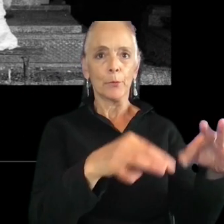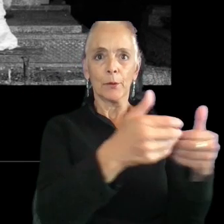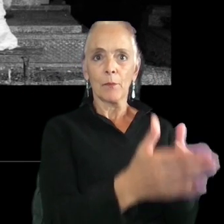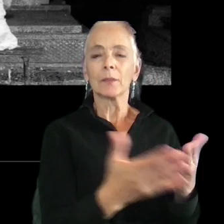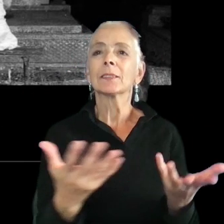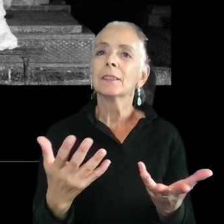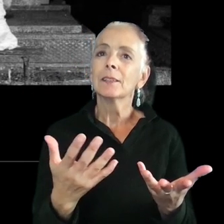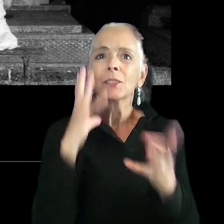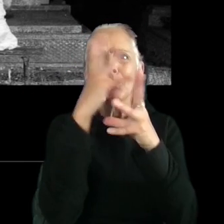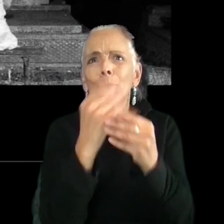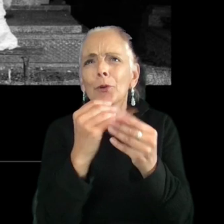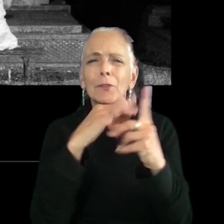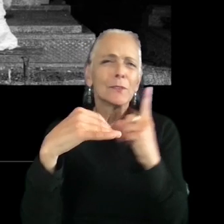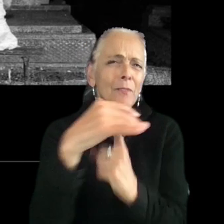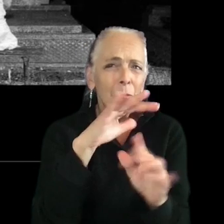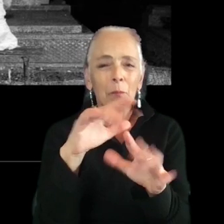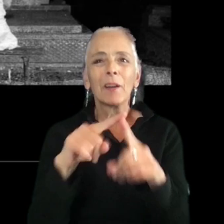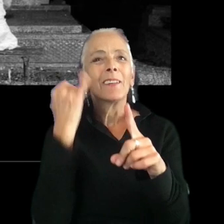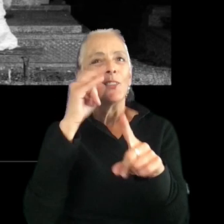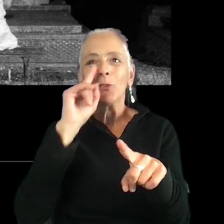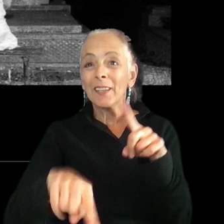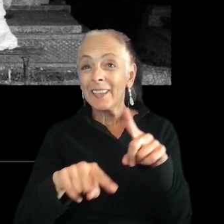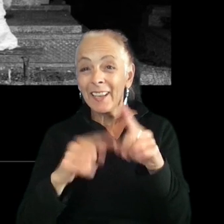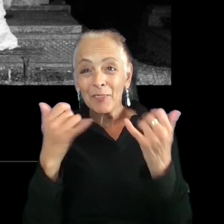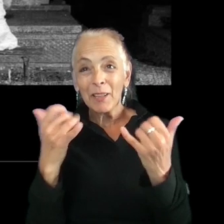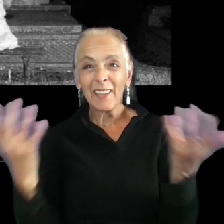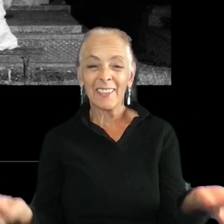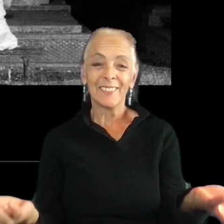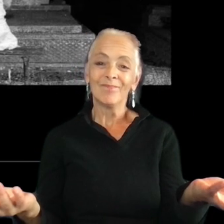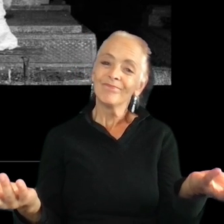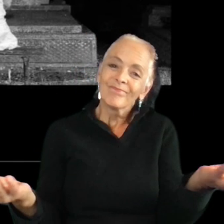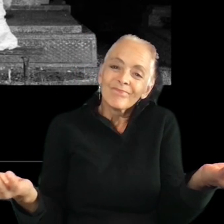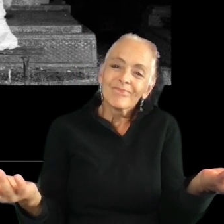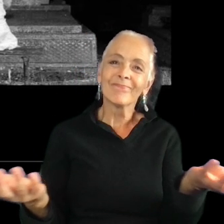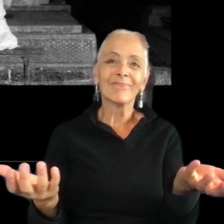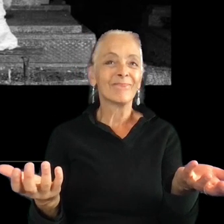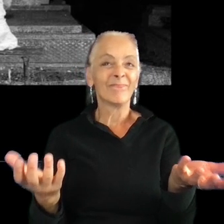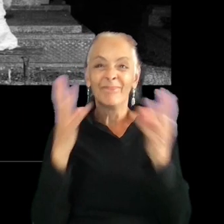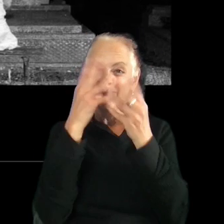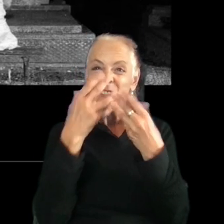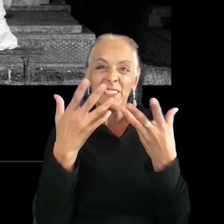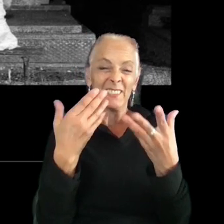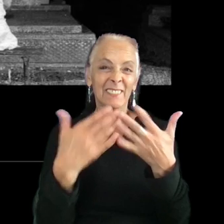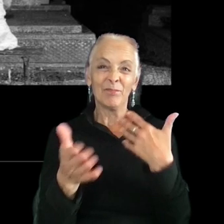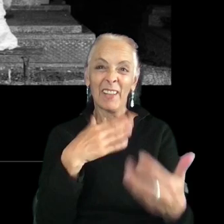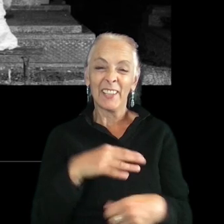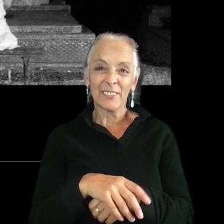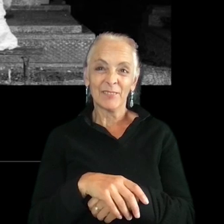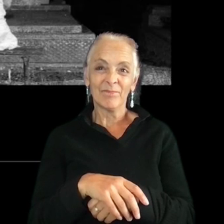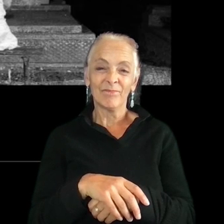the scene, but if you can't play it, does it really matter how beautiful and creepy your fog is?